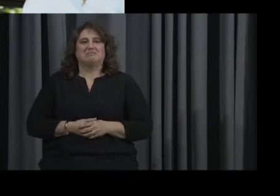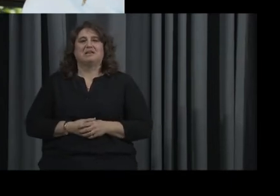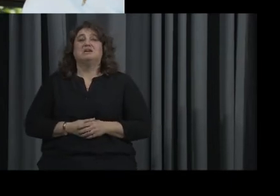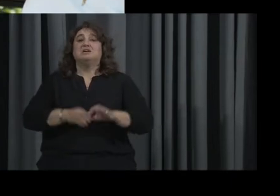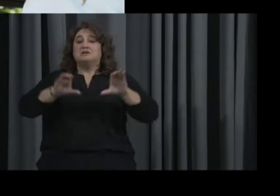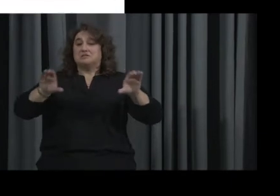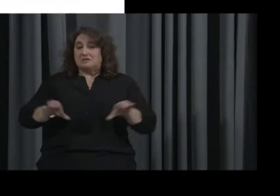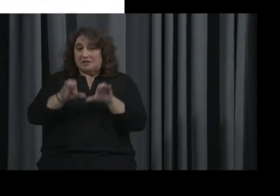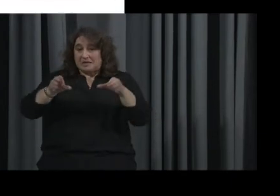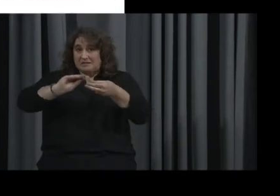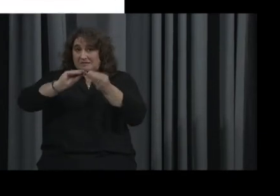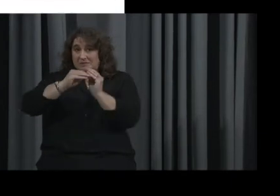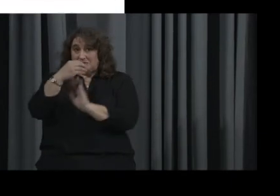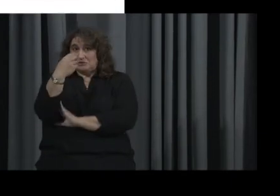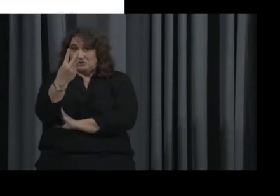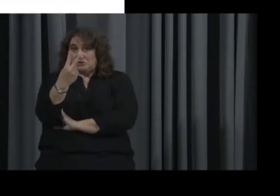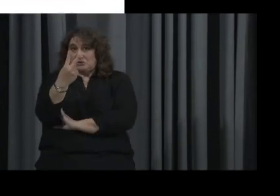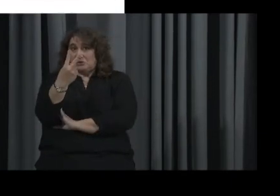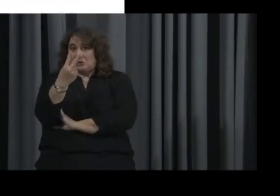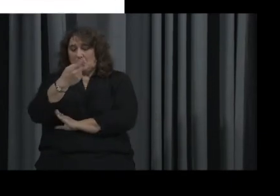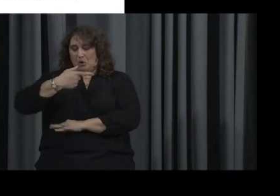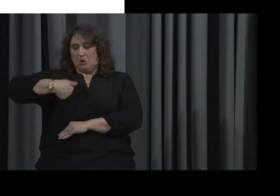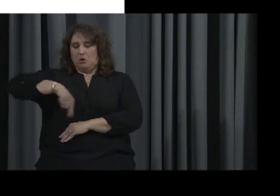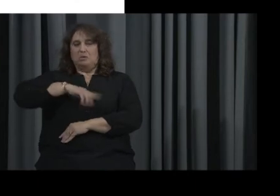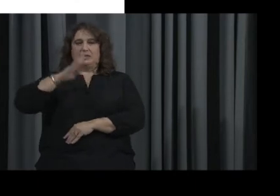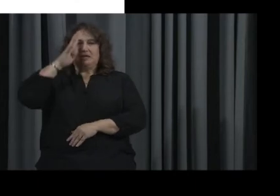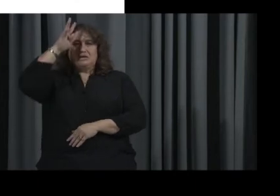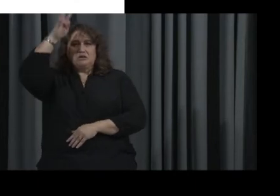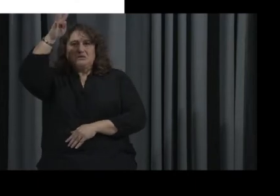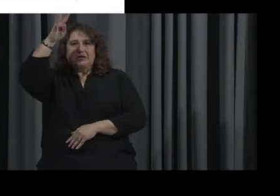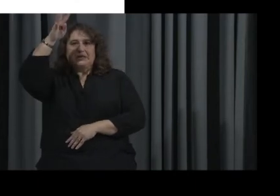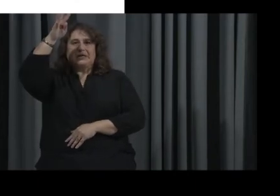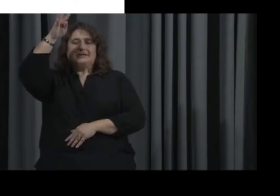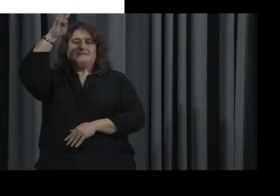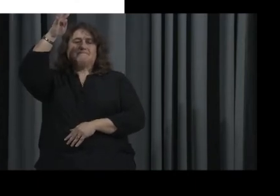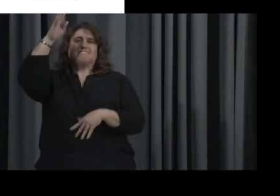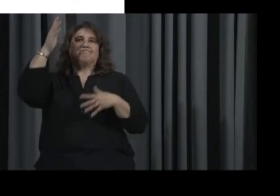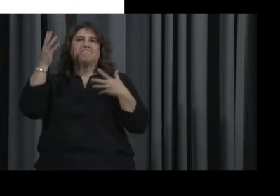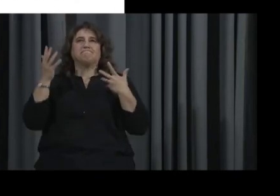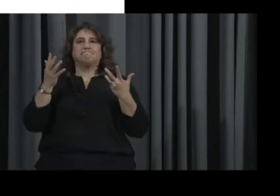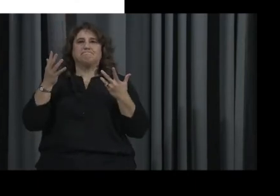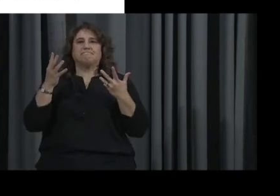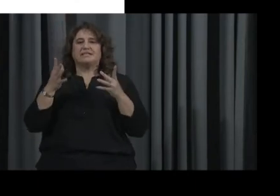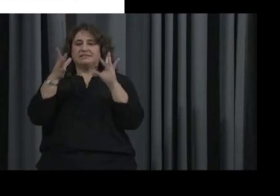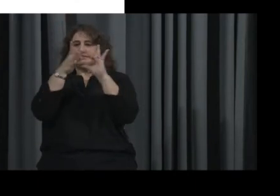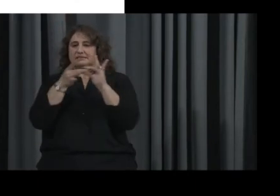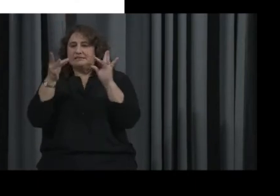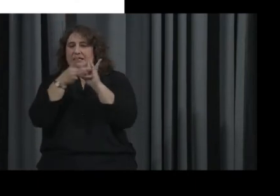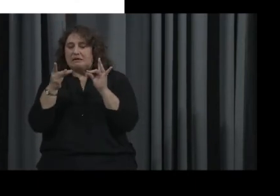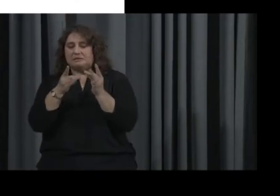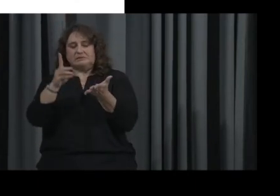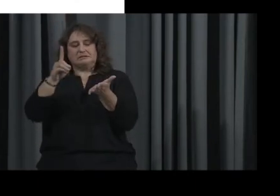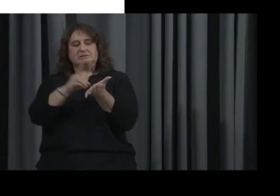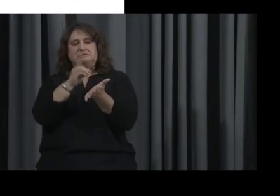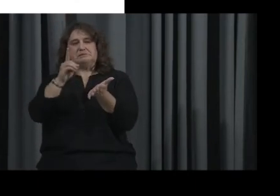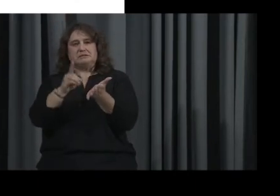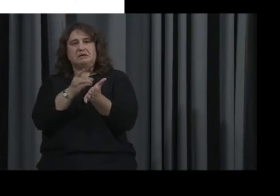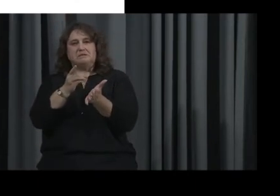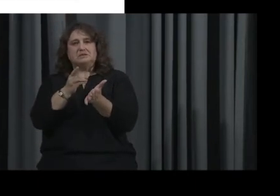activity, we're actually going to create our own statement of what it's,